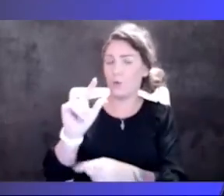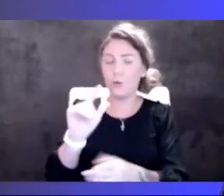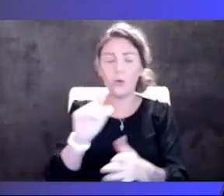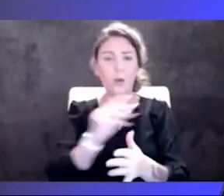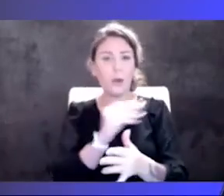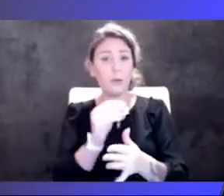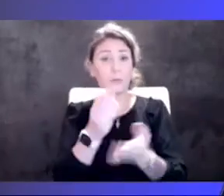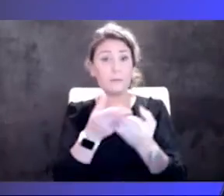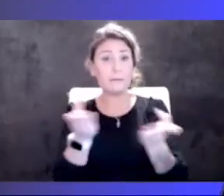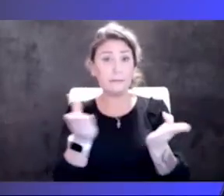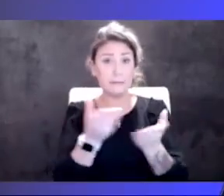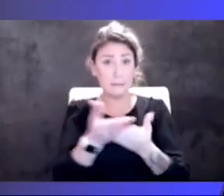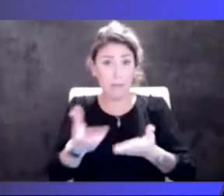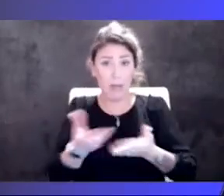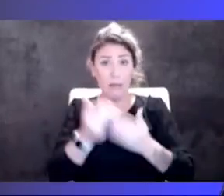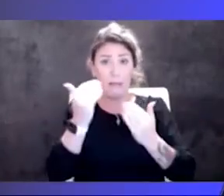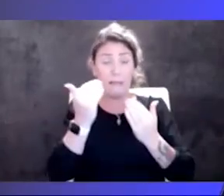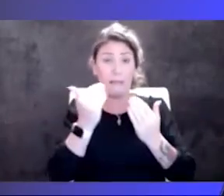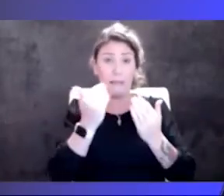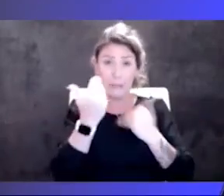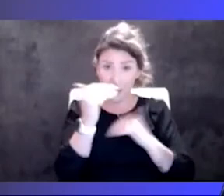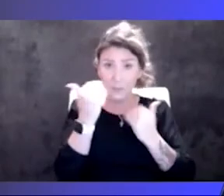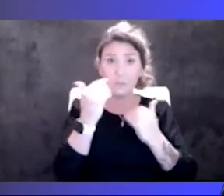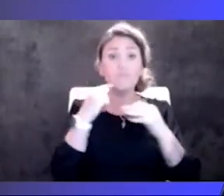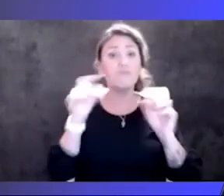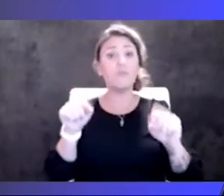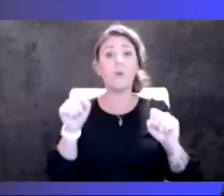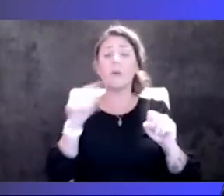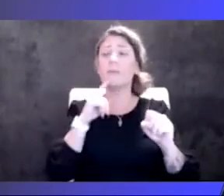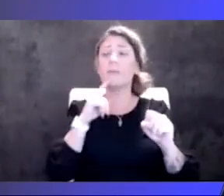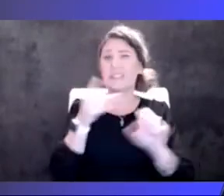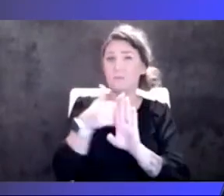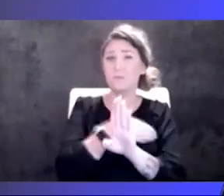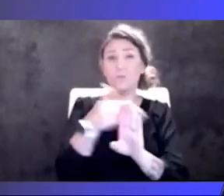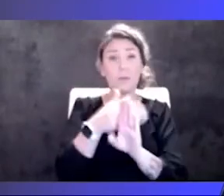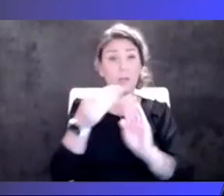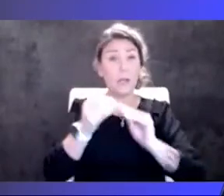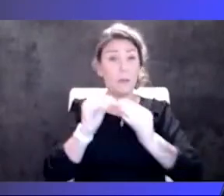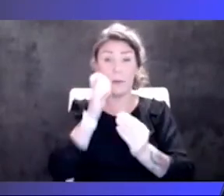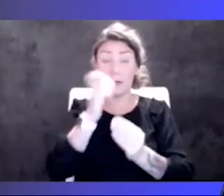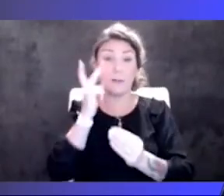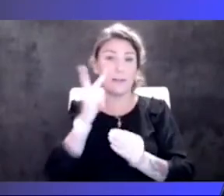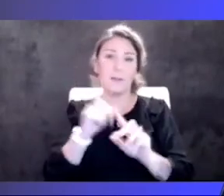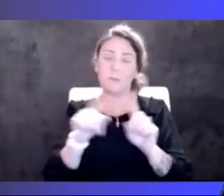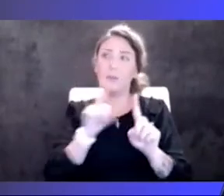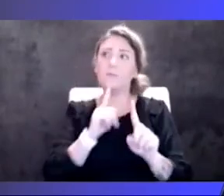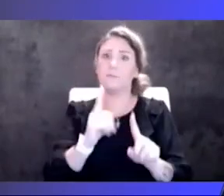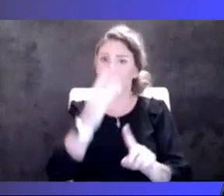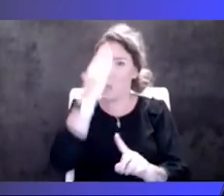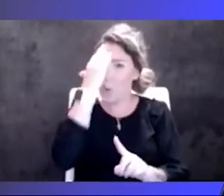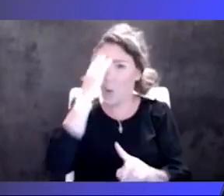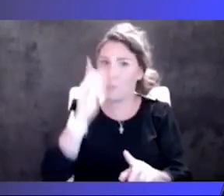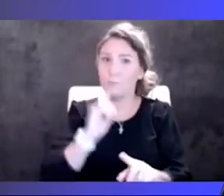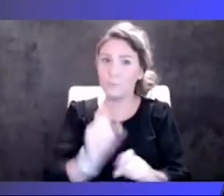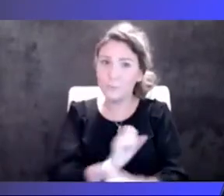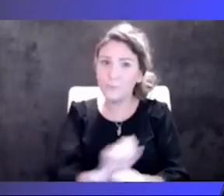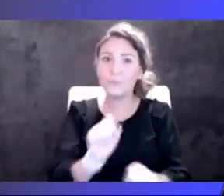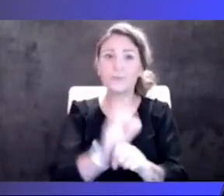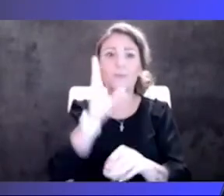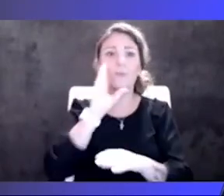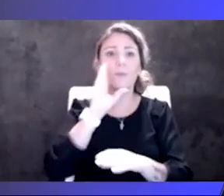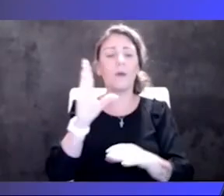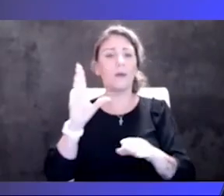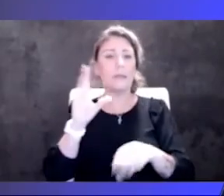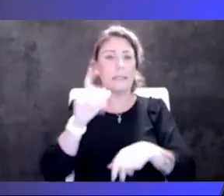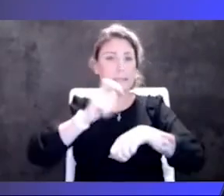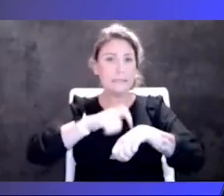be limited. I actually haven't seen the preliminary numbers for that. But I'm certain that it will be, that there will be time needed to ramp